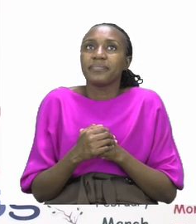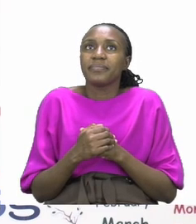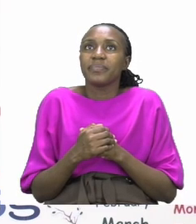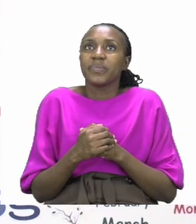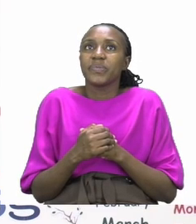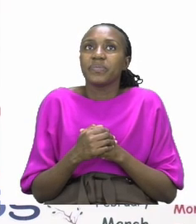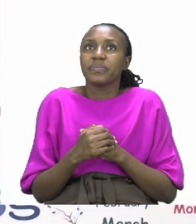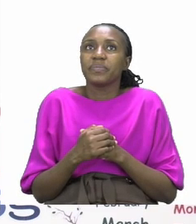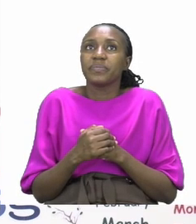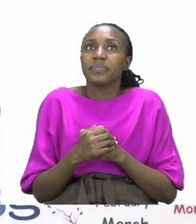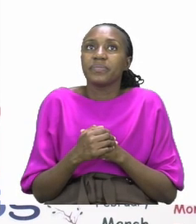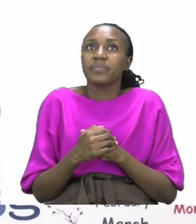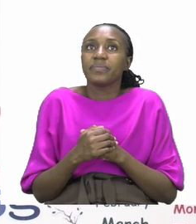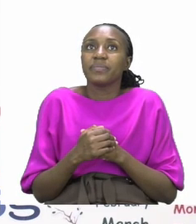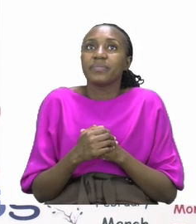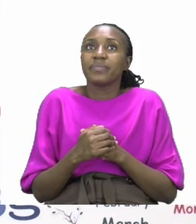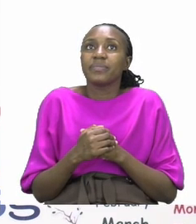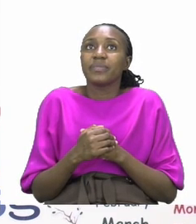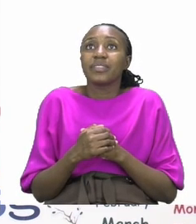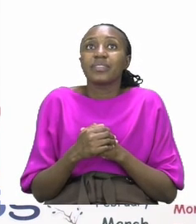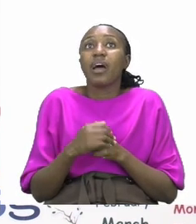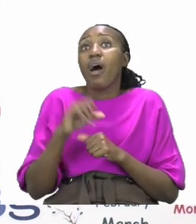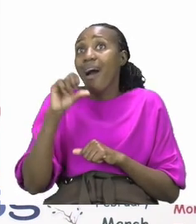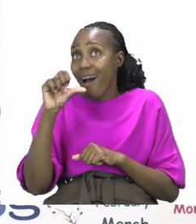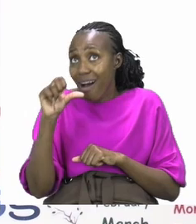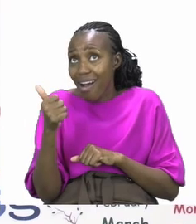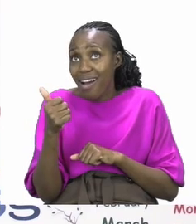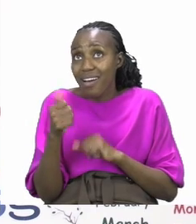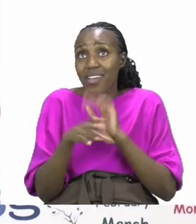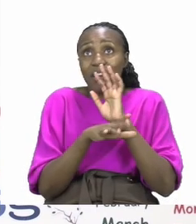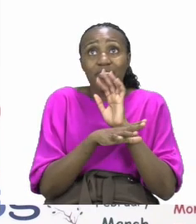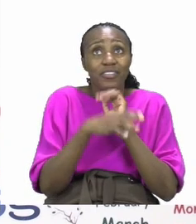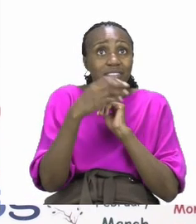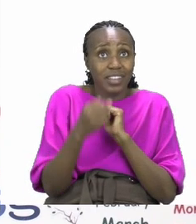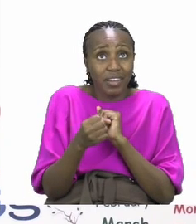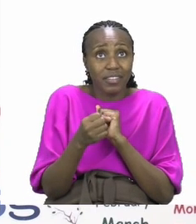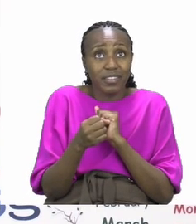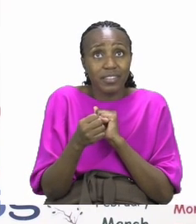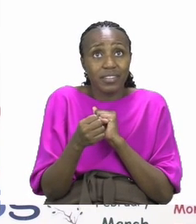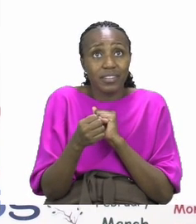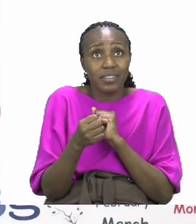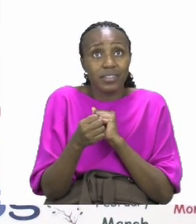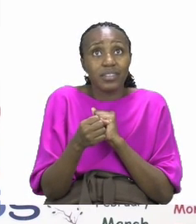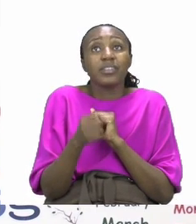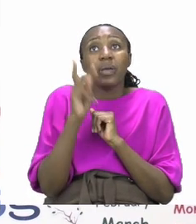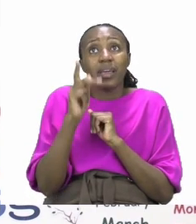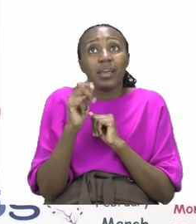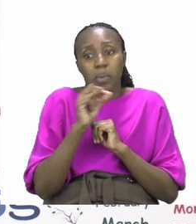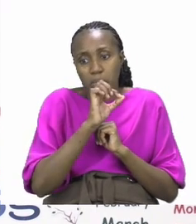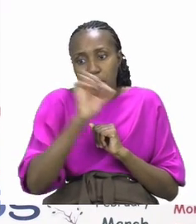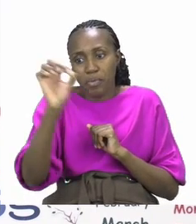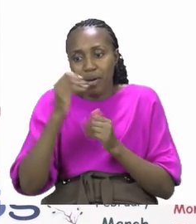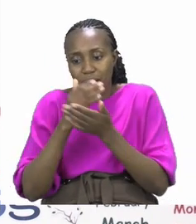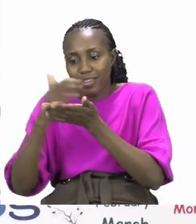Now we still have many other fruits to share but this time it's the second time we are sharing and it's